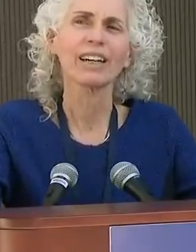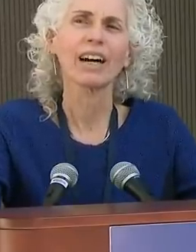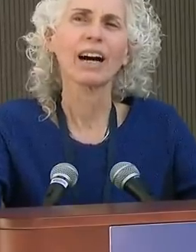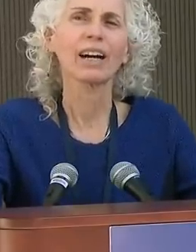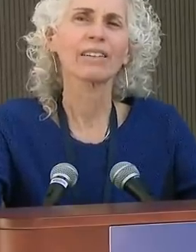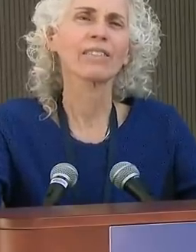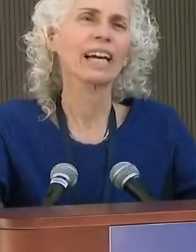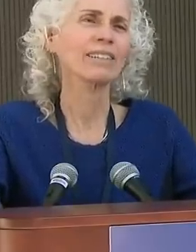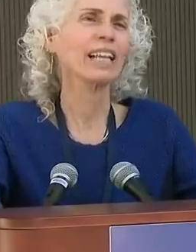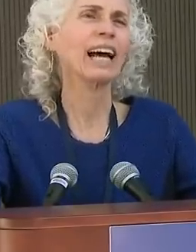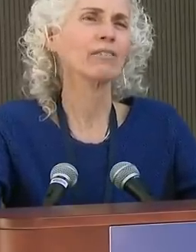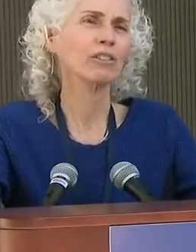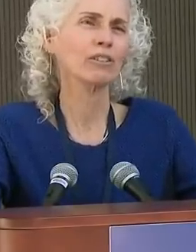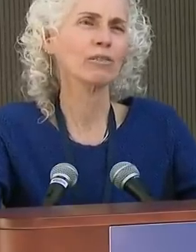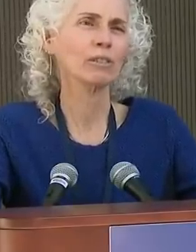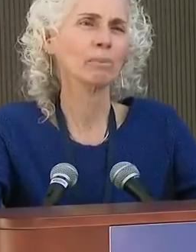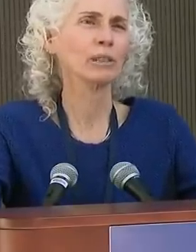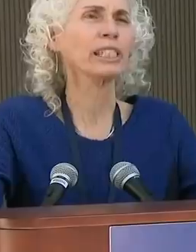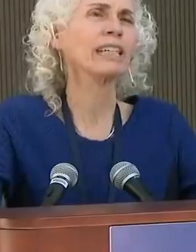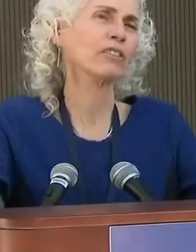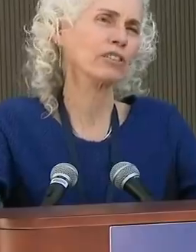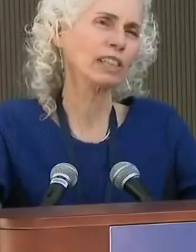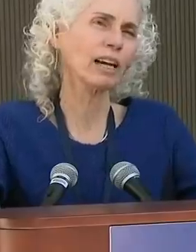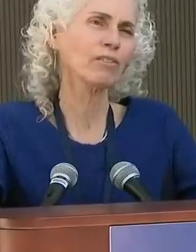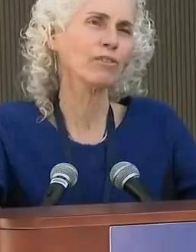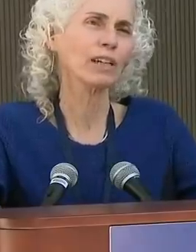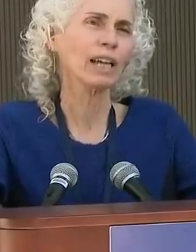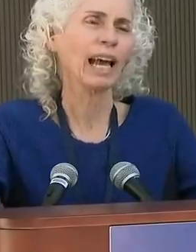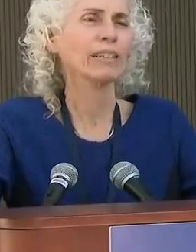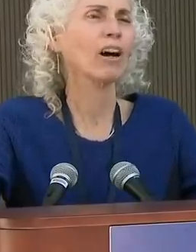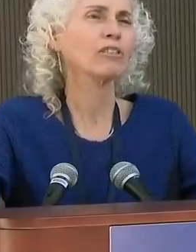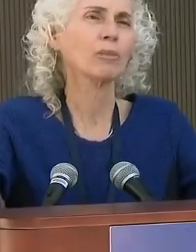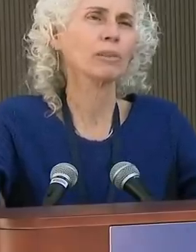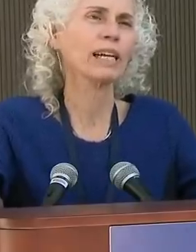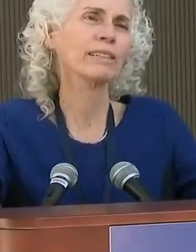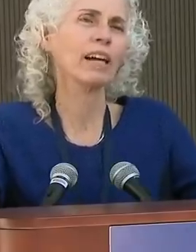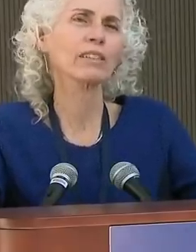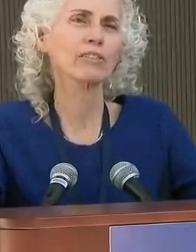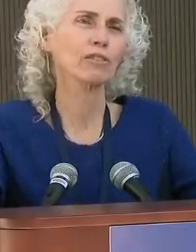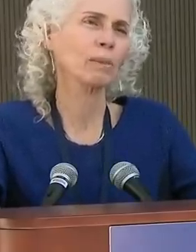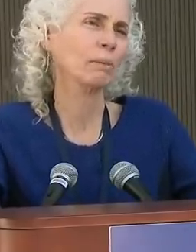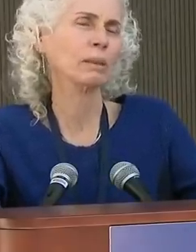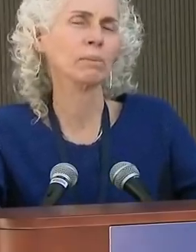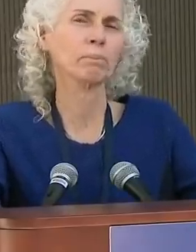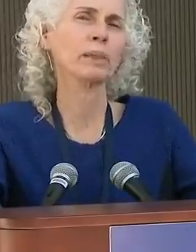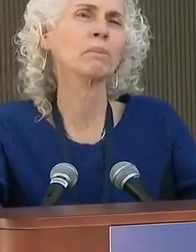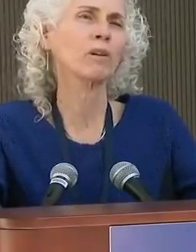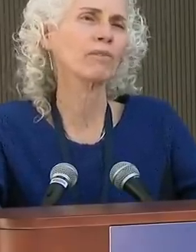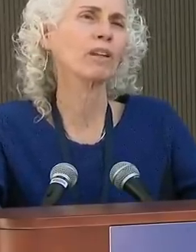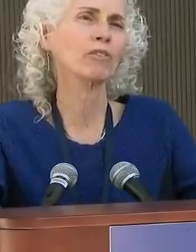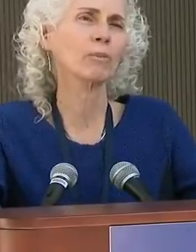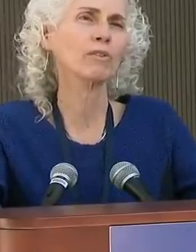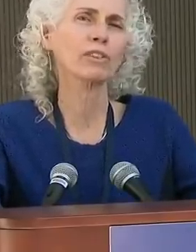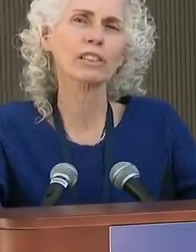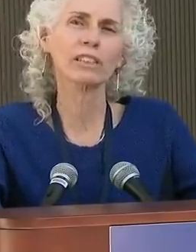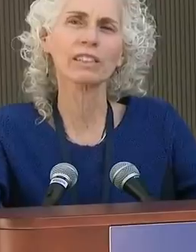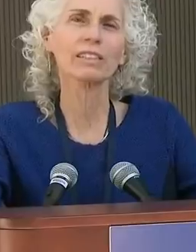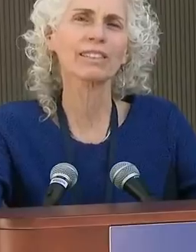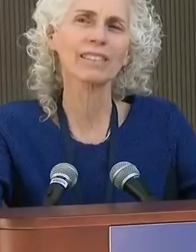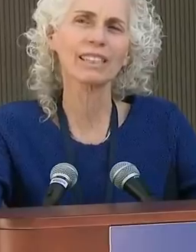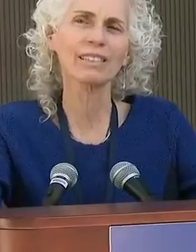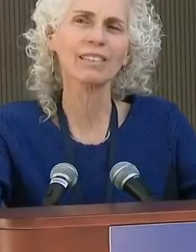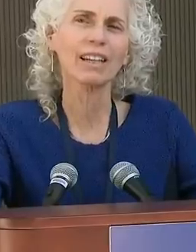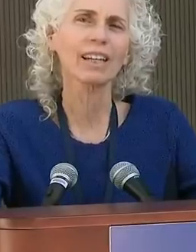that allows you to protect yourself and also protect others who may be more vulnerable for